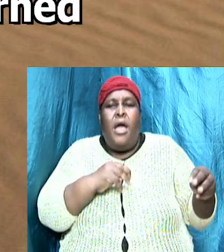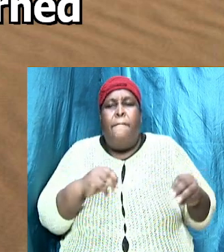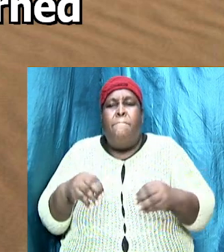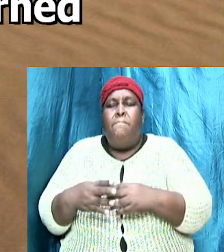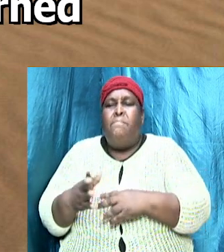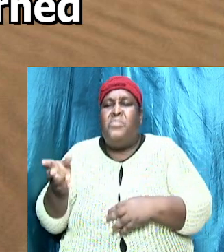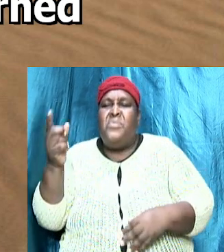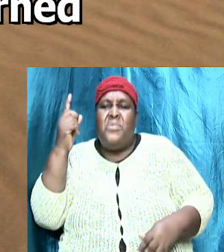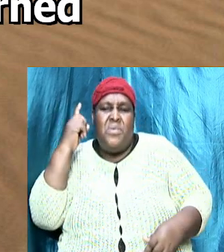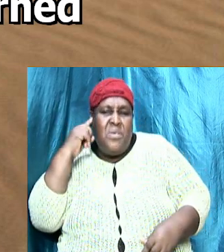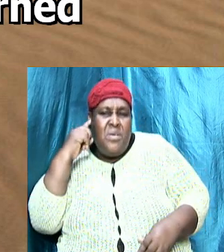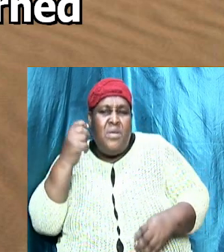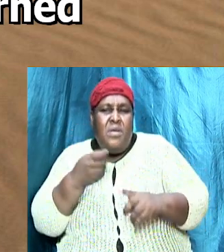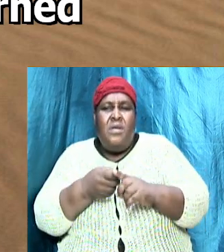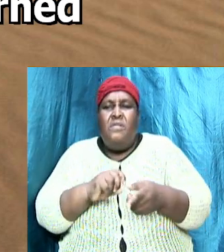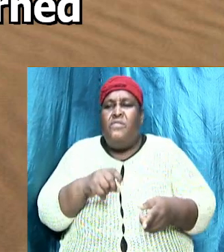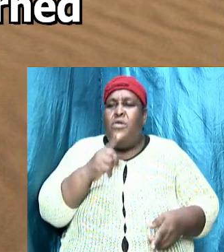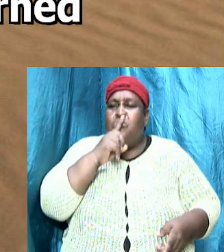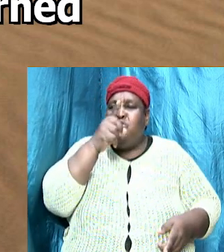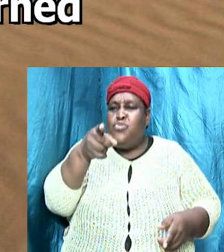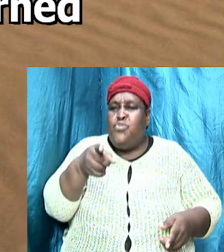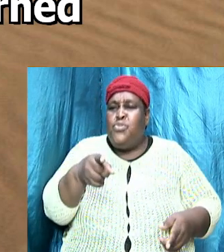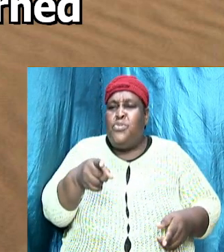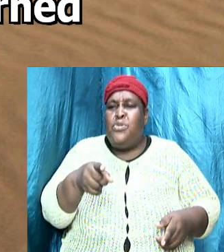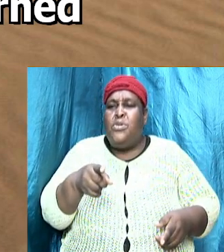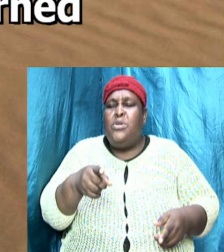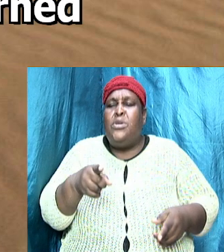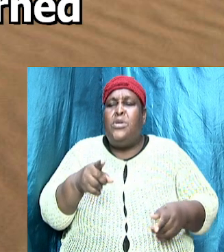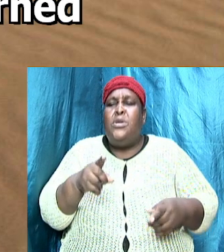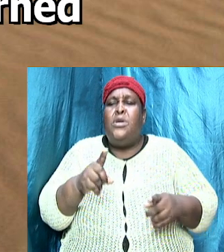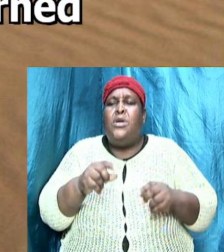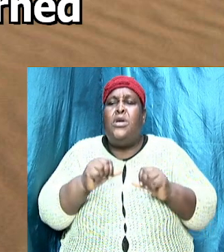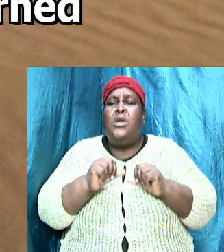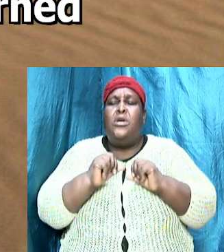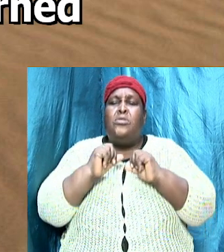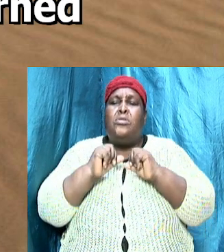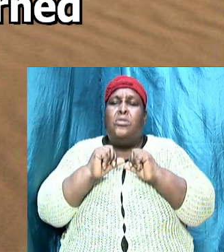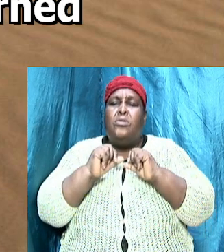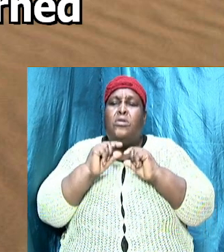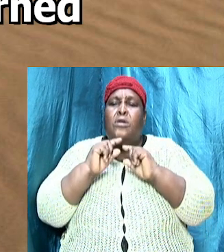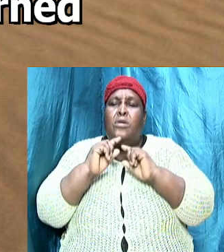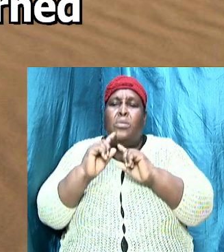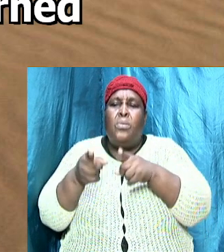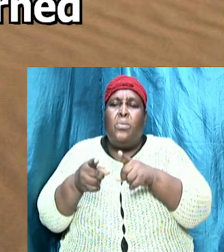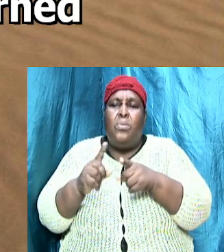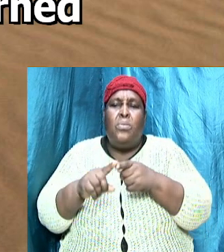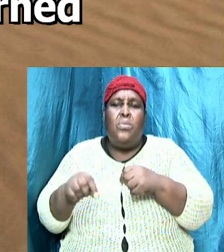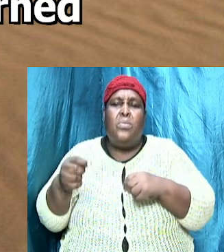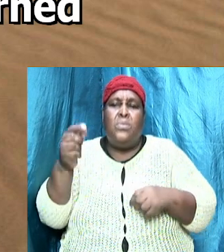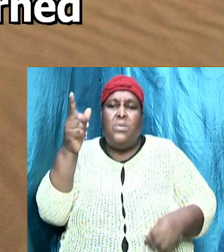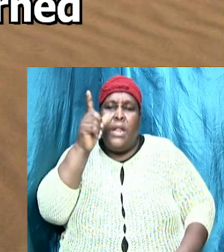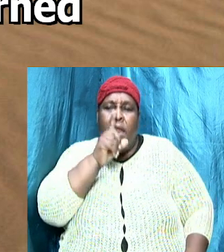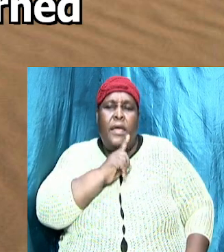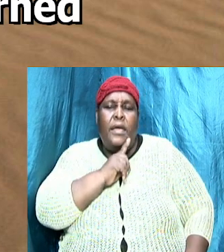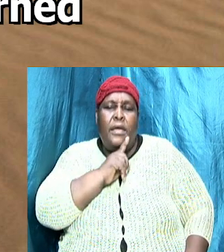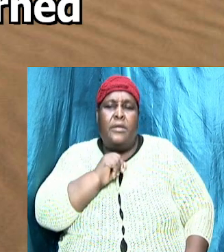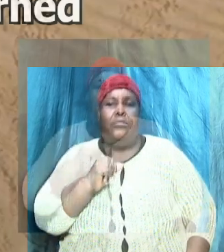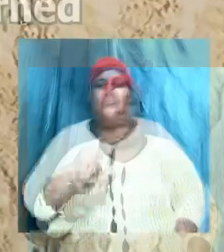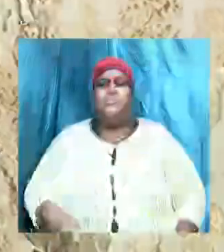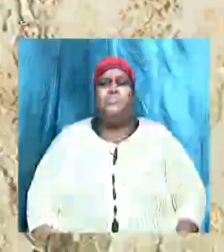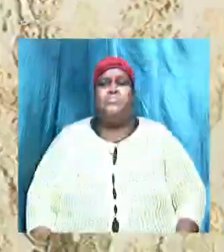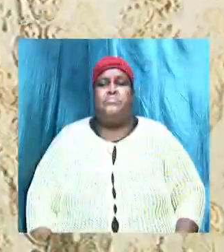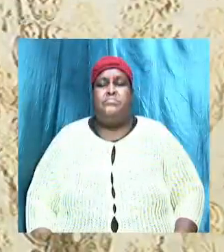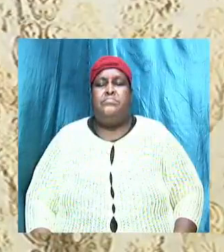ears from the truth, and shall be turned unto fables. Amen. So we have been talking about